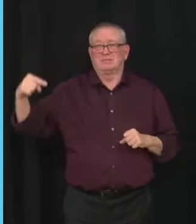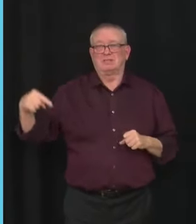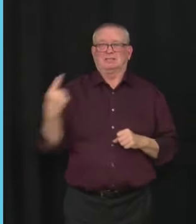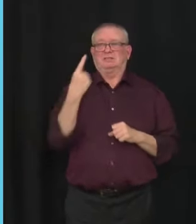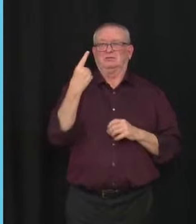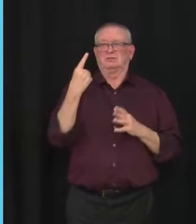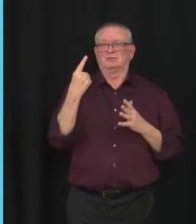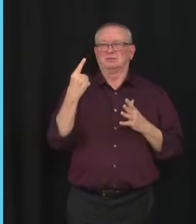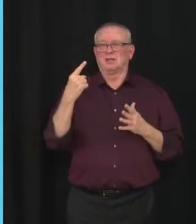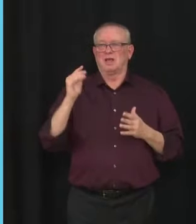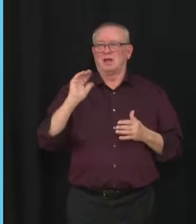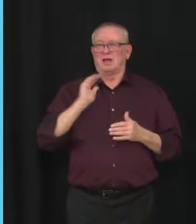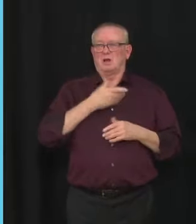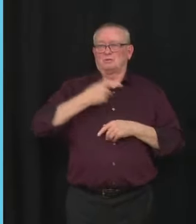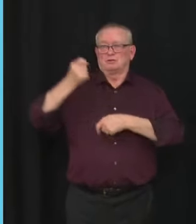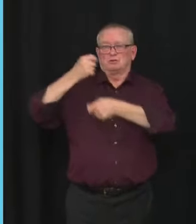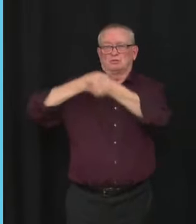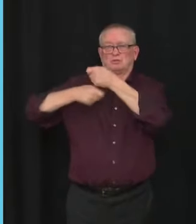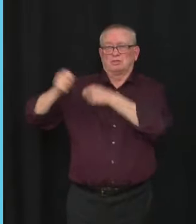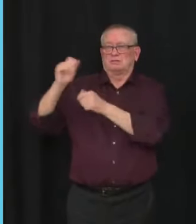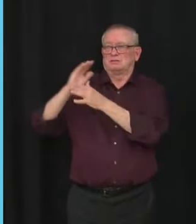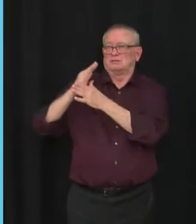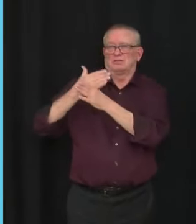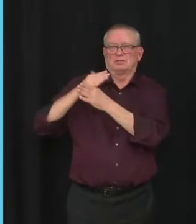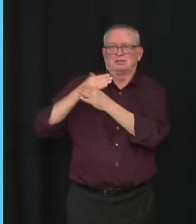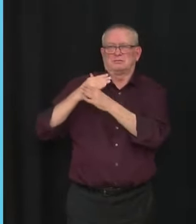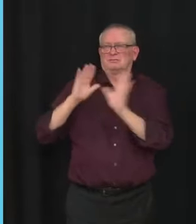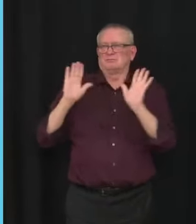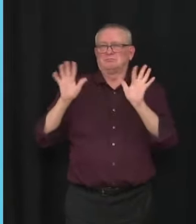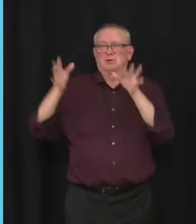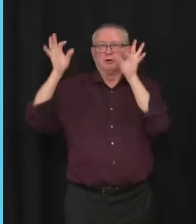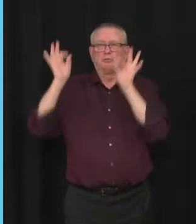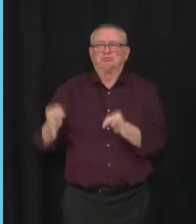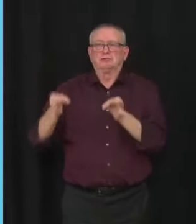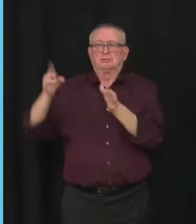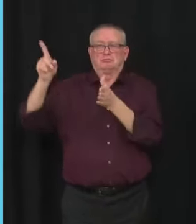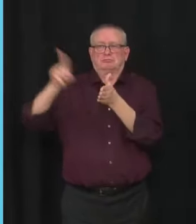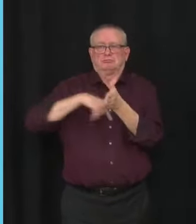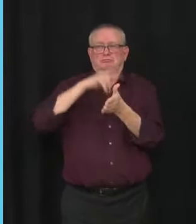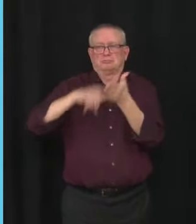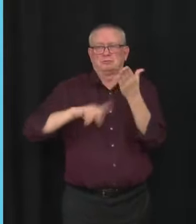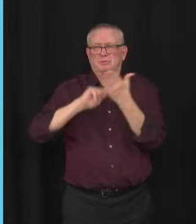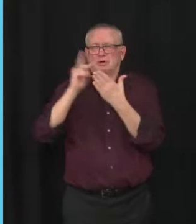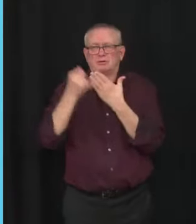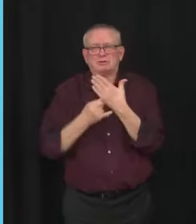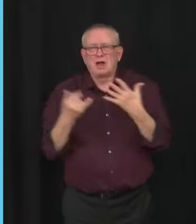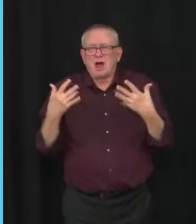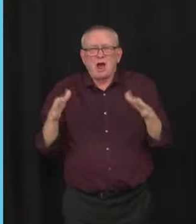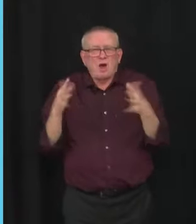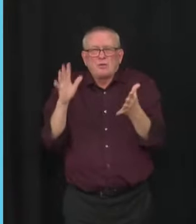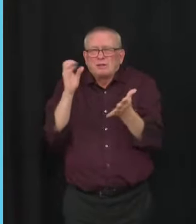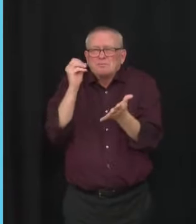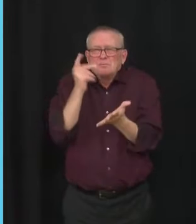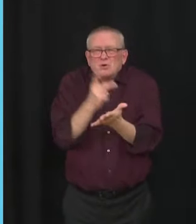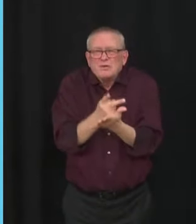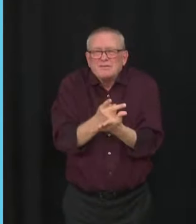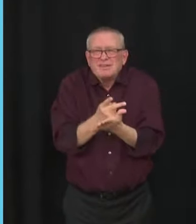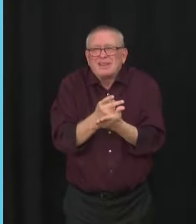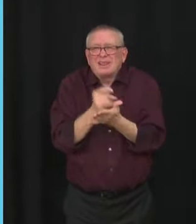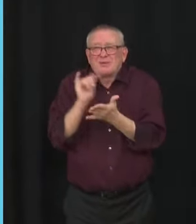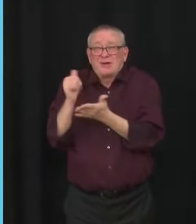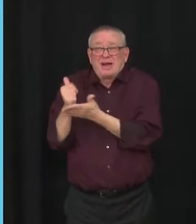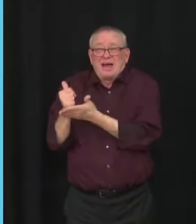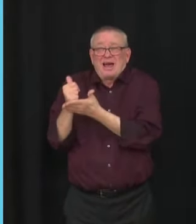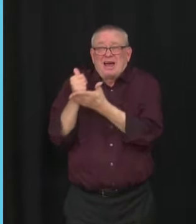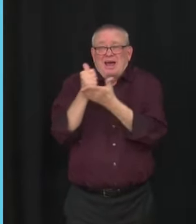partner by arbitrarily cancelling an approved project that could have helped his economy. The President Biden